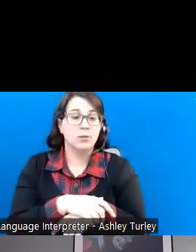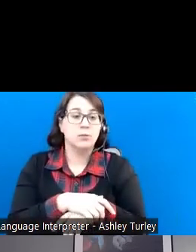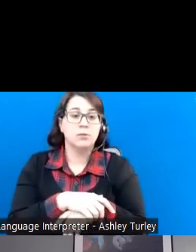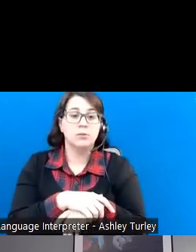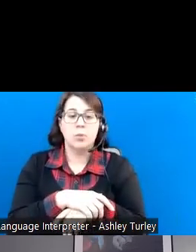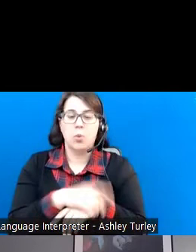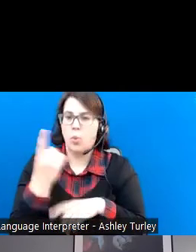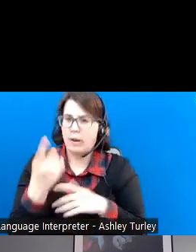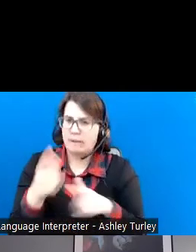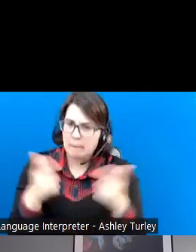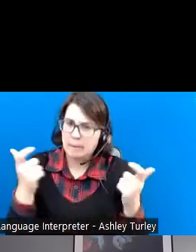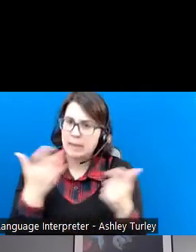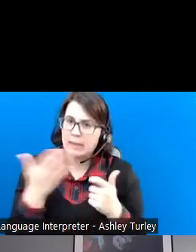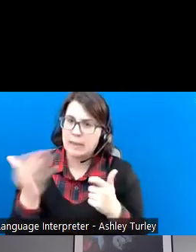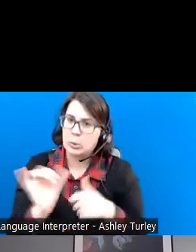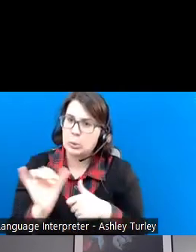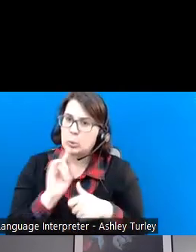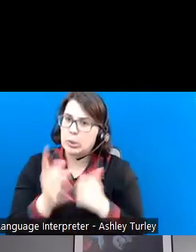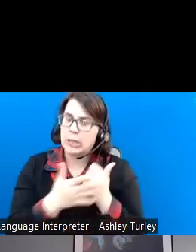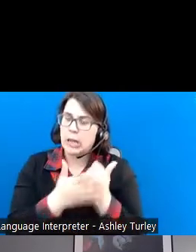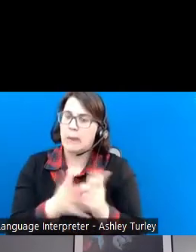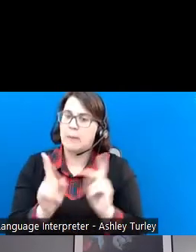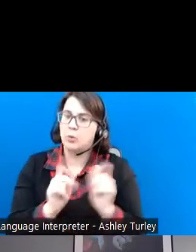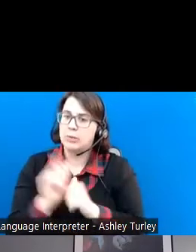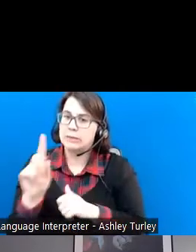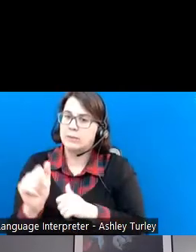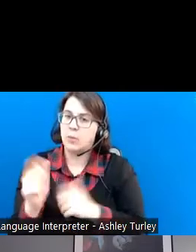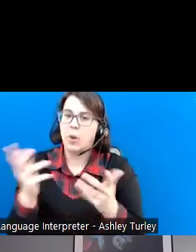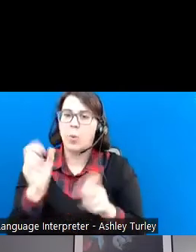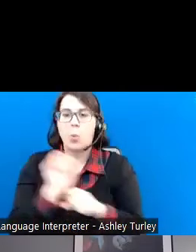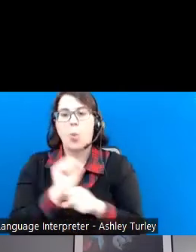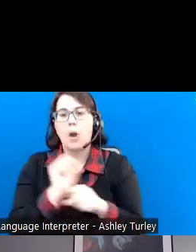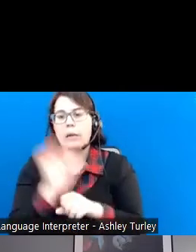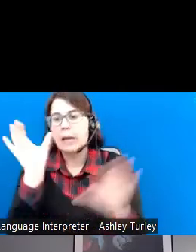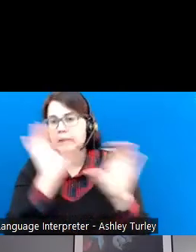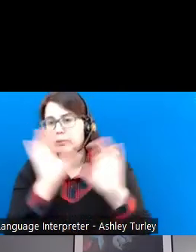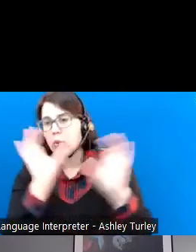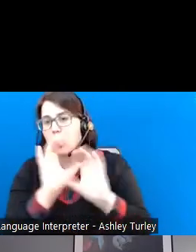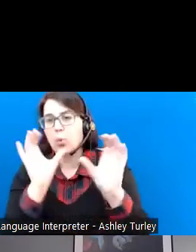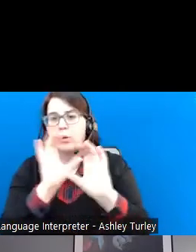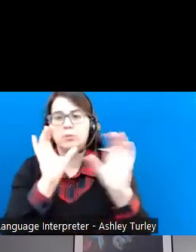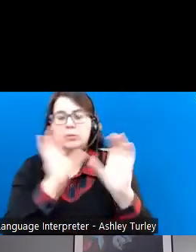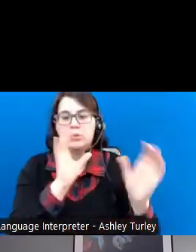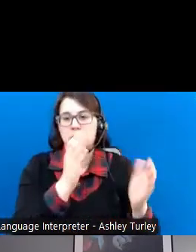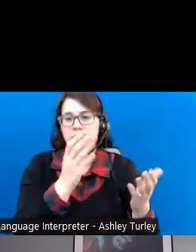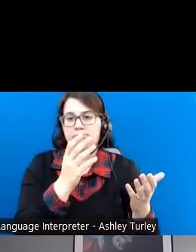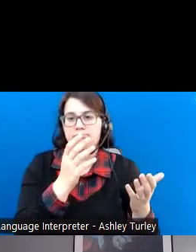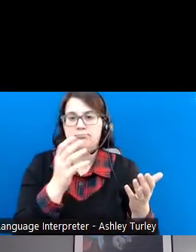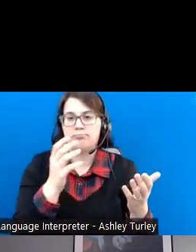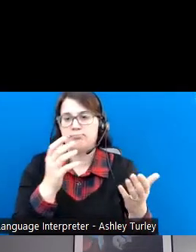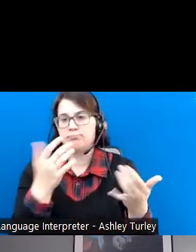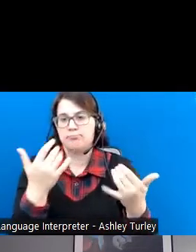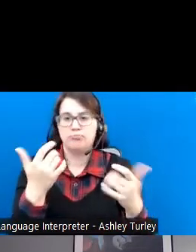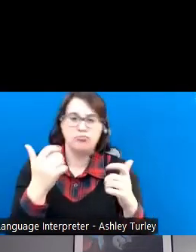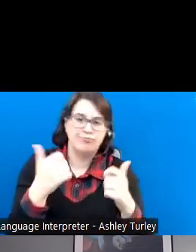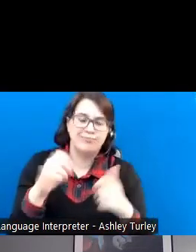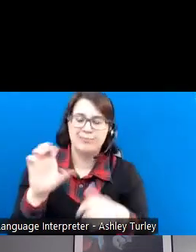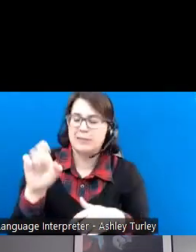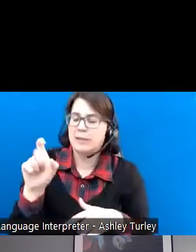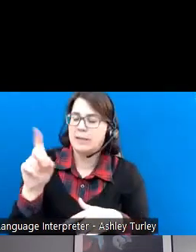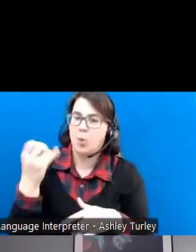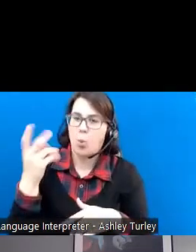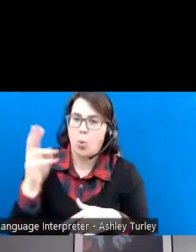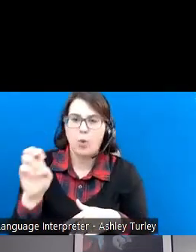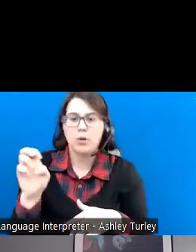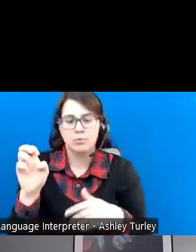things I think really helps individuals with disabilities is work exploration-type services. DRS calls these community-based assessments or CBAs for